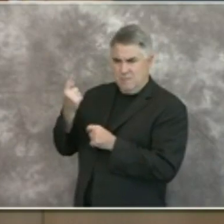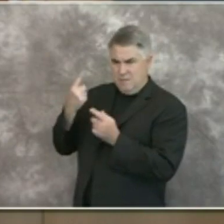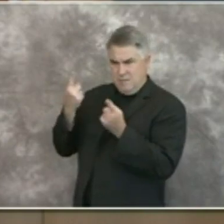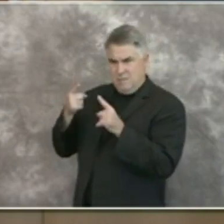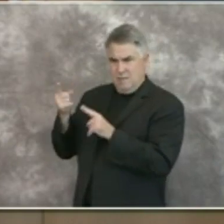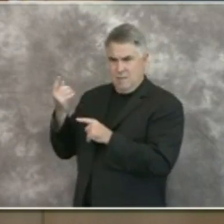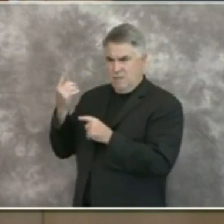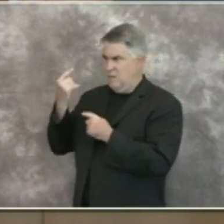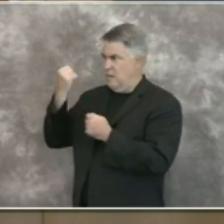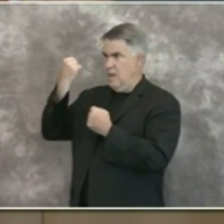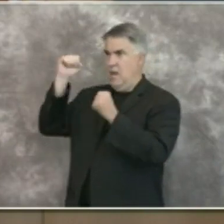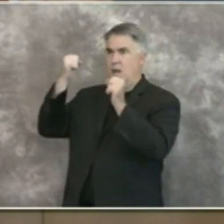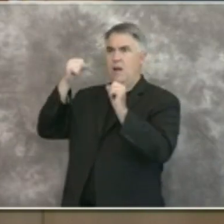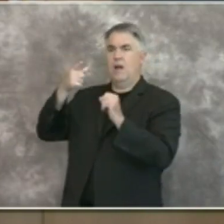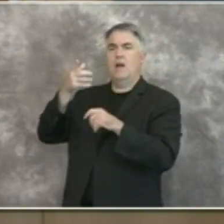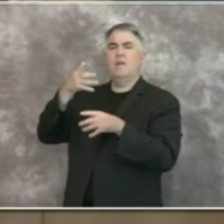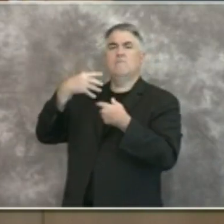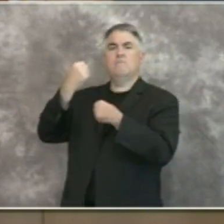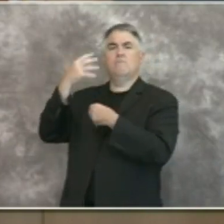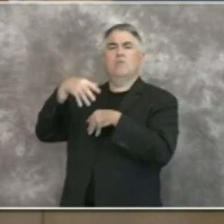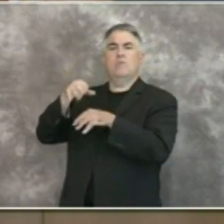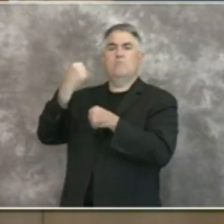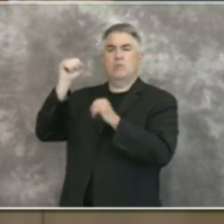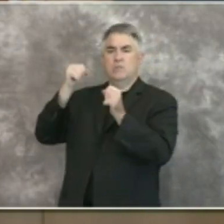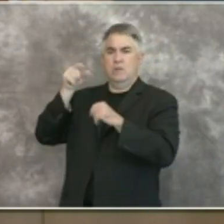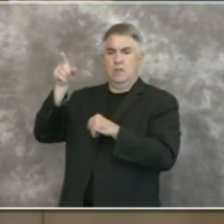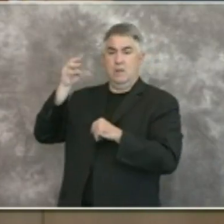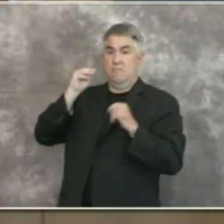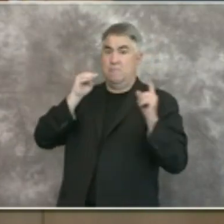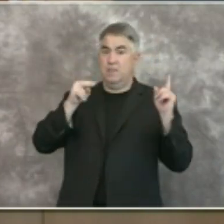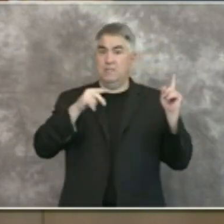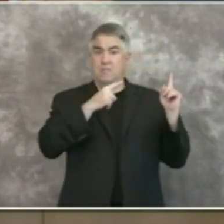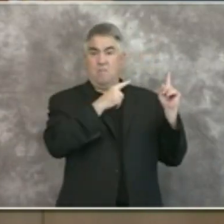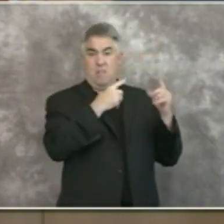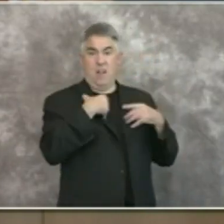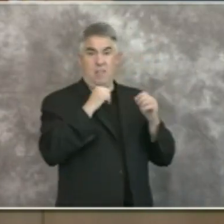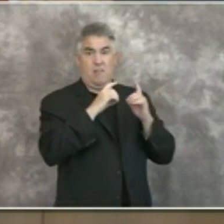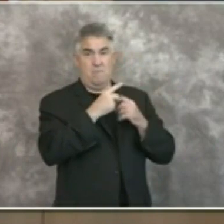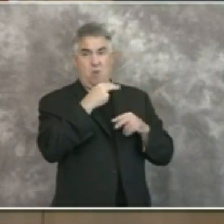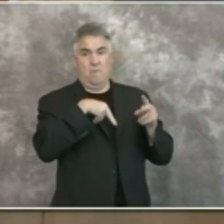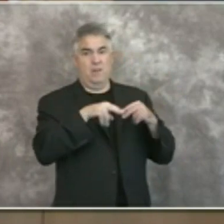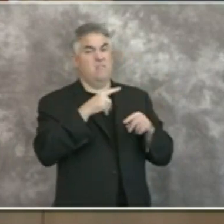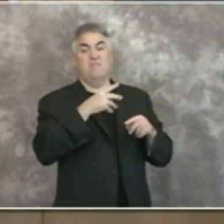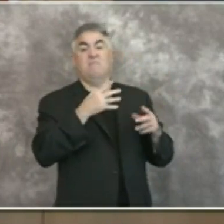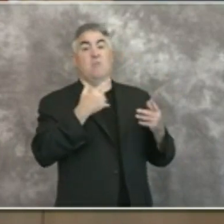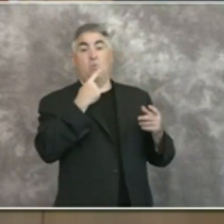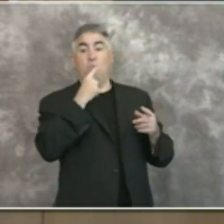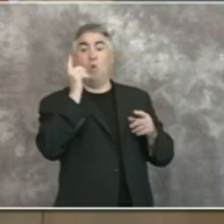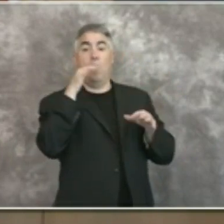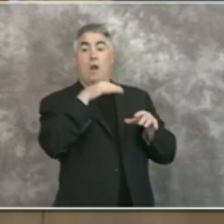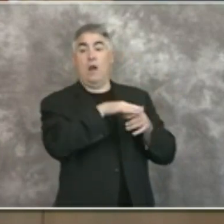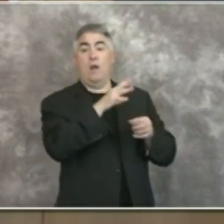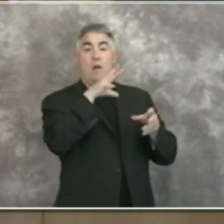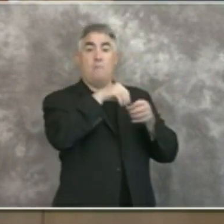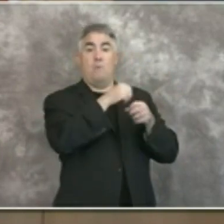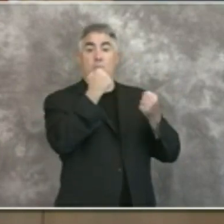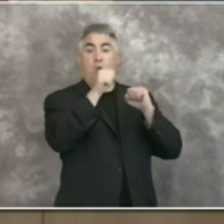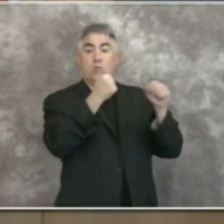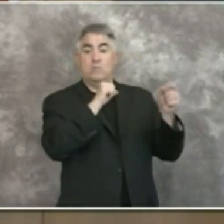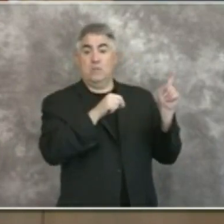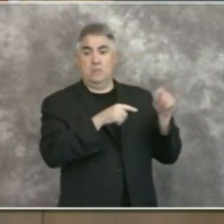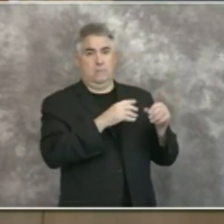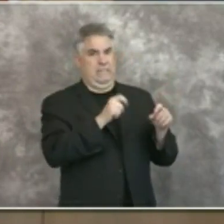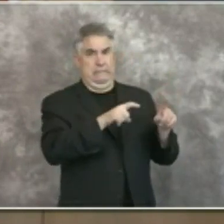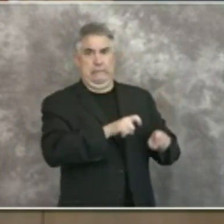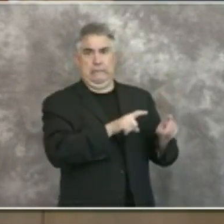and in minnesota the state health department is suggesting people who participated in protests there get tested in